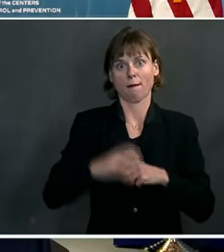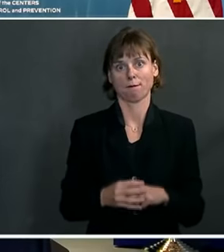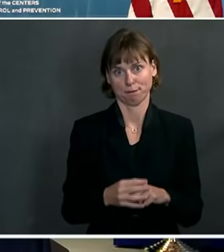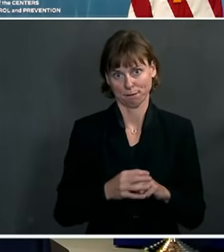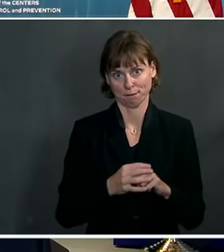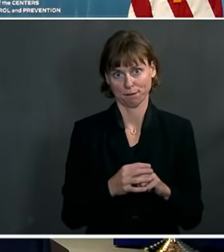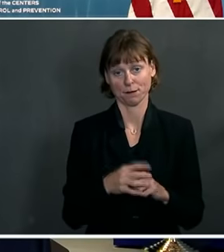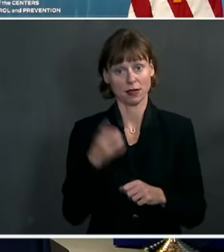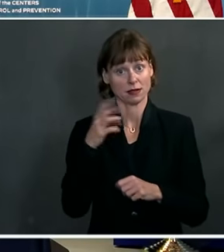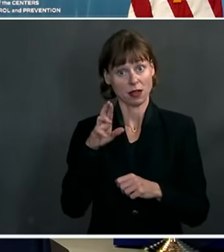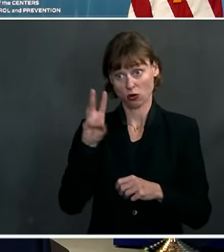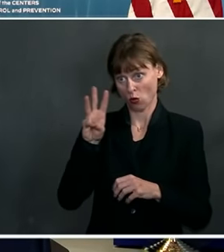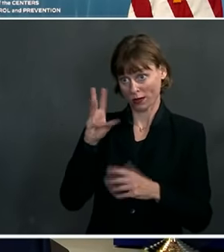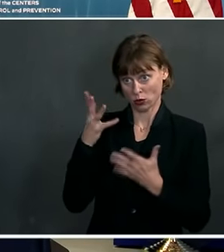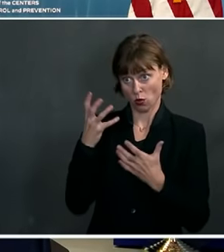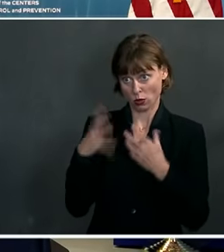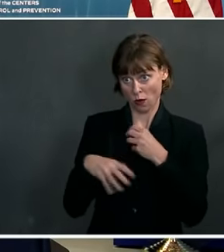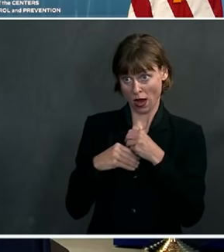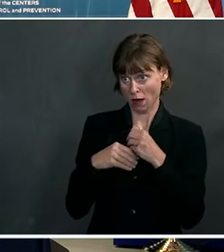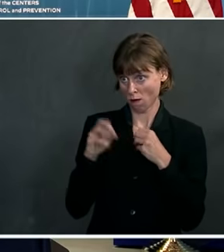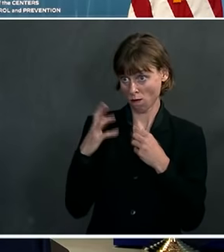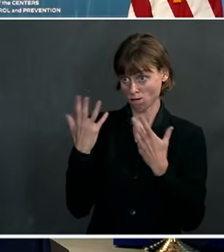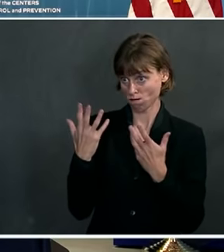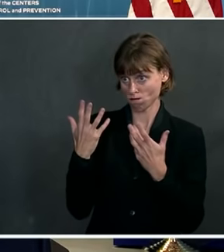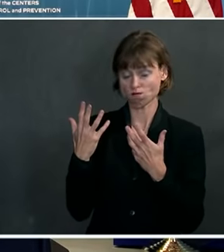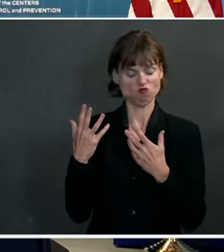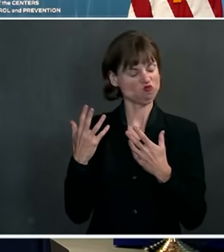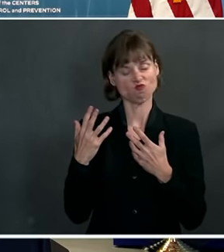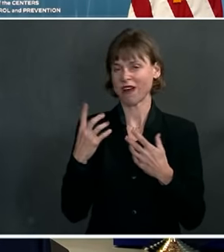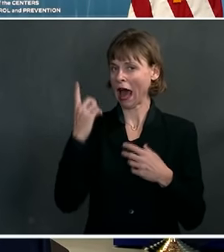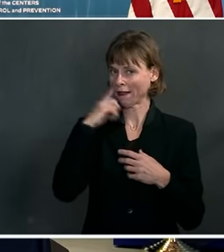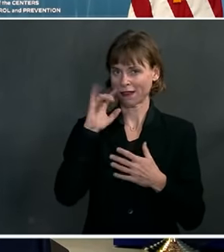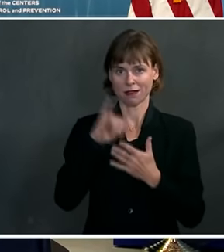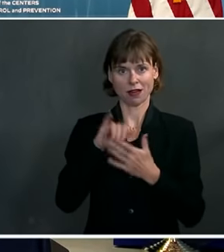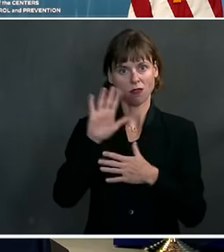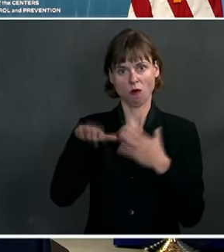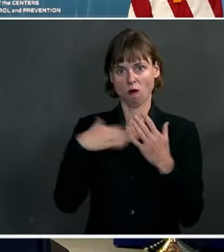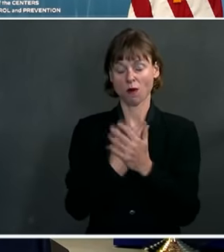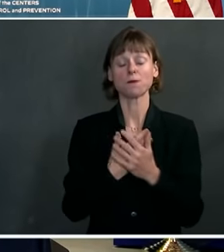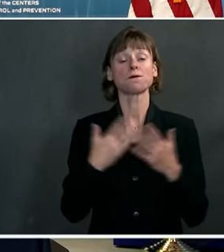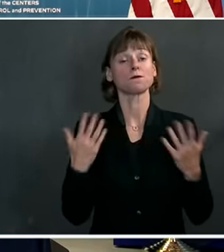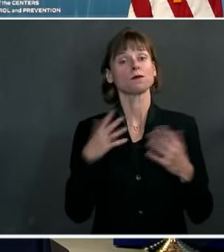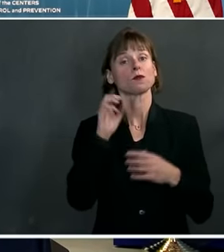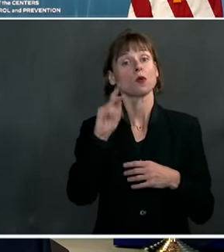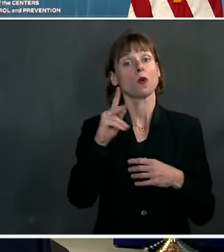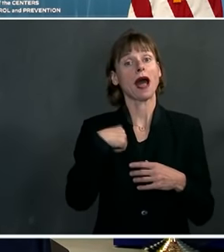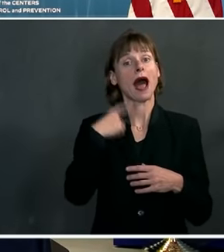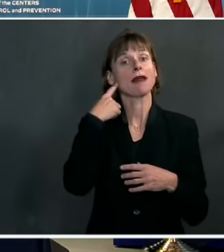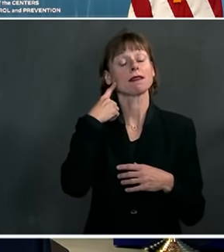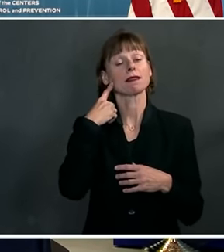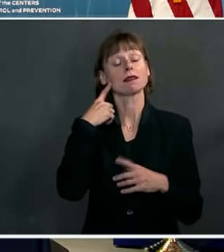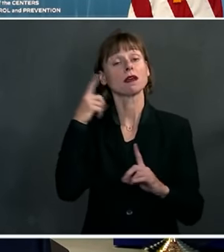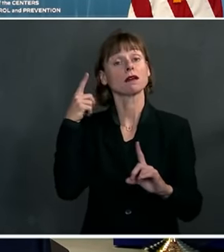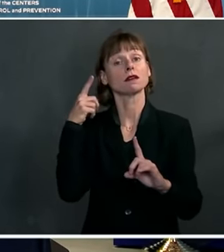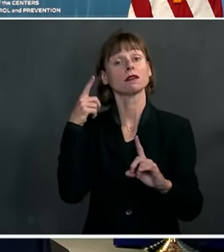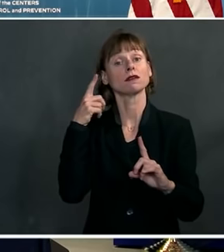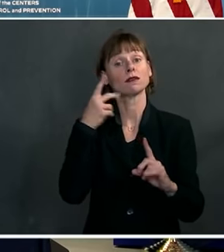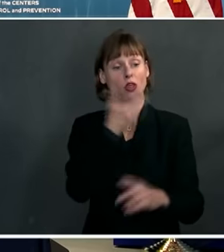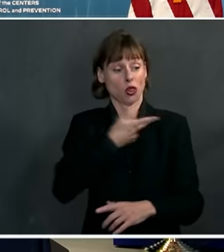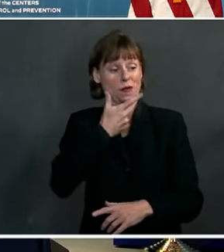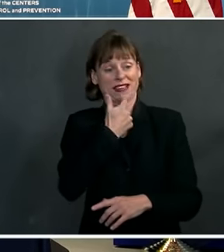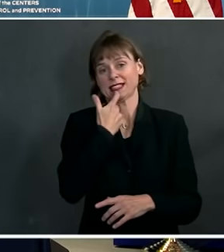Dr. Walensky, anything you'd like to add? is that? No, I think we got it. Okay. So I think what we're saying collectively is,